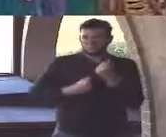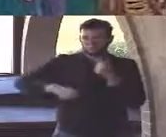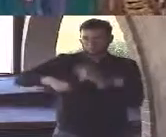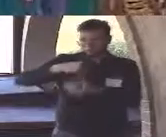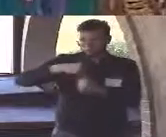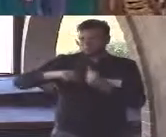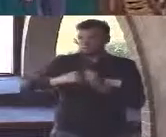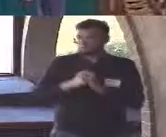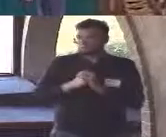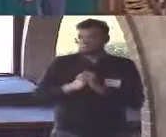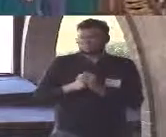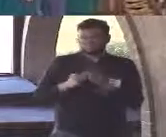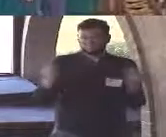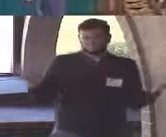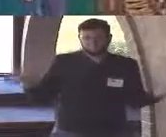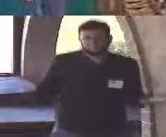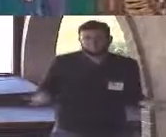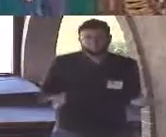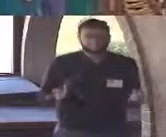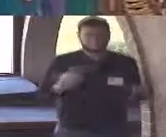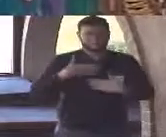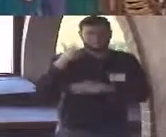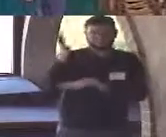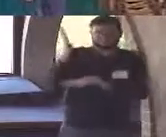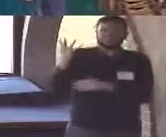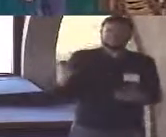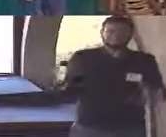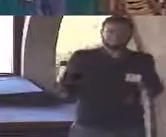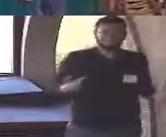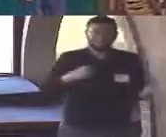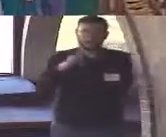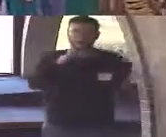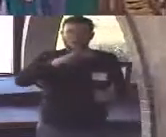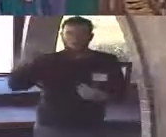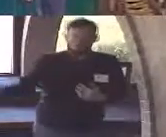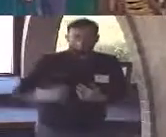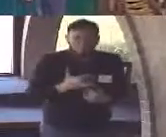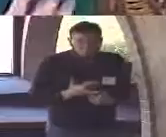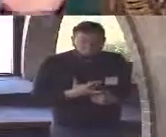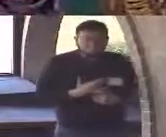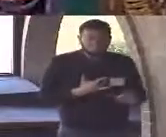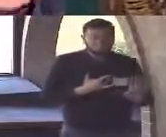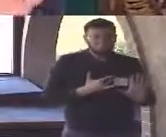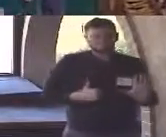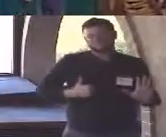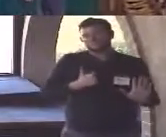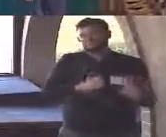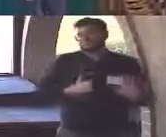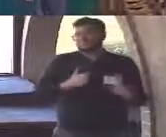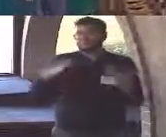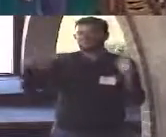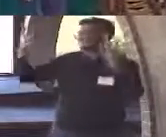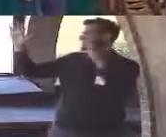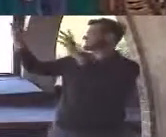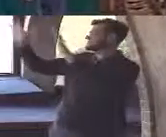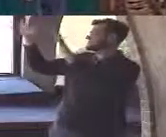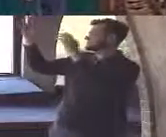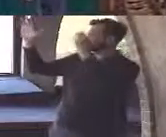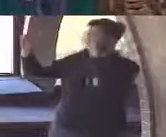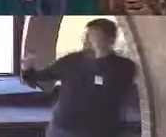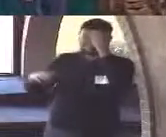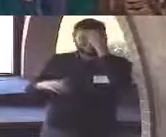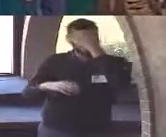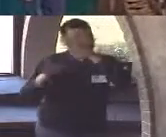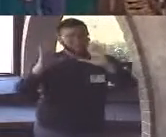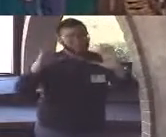so that's the sermon not very provocative I'm afraid you're too kind all I'm